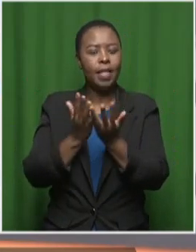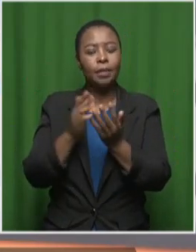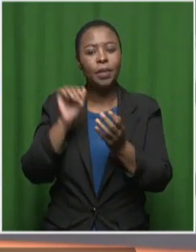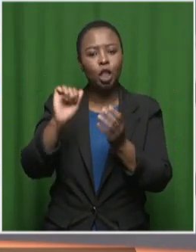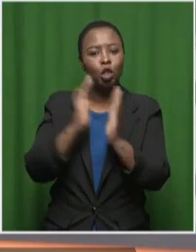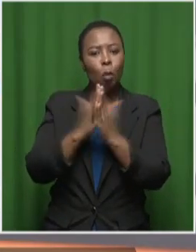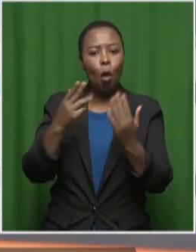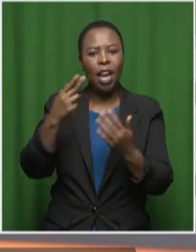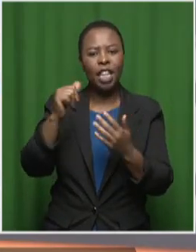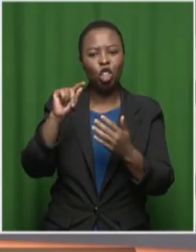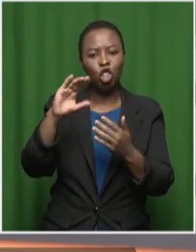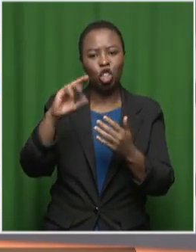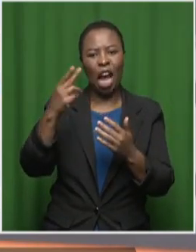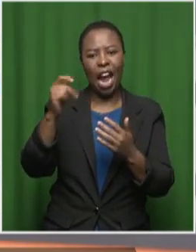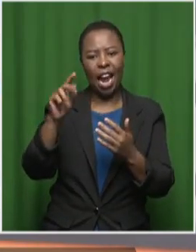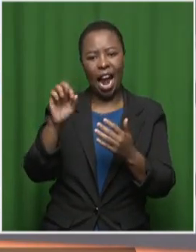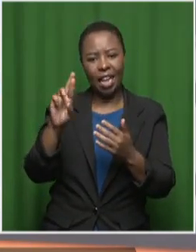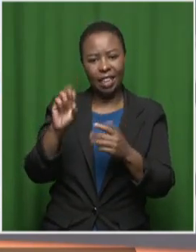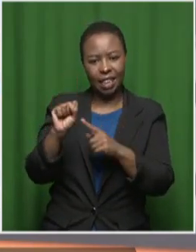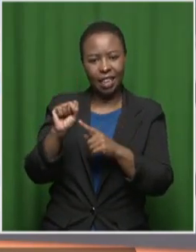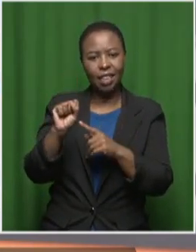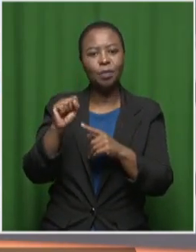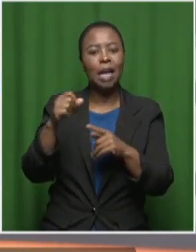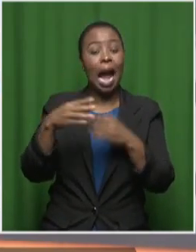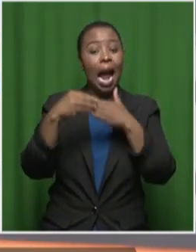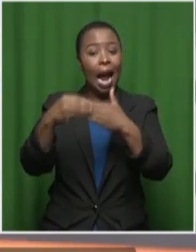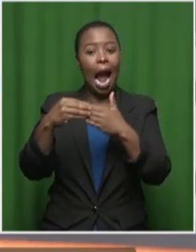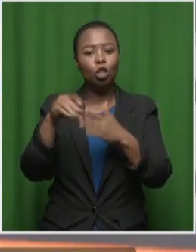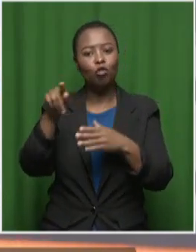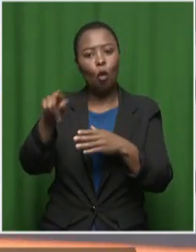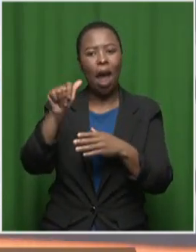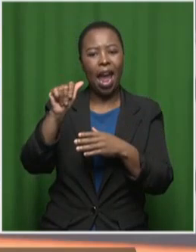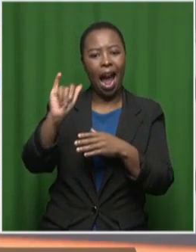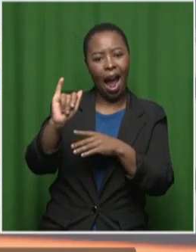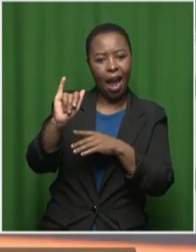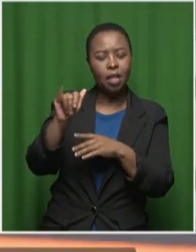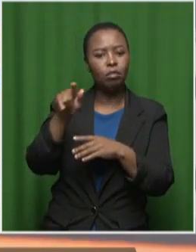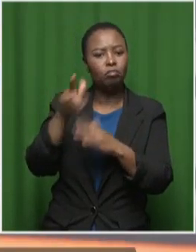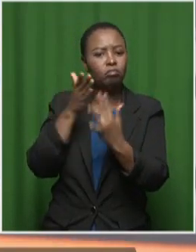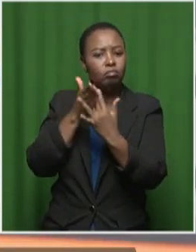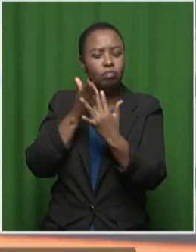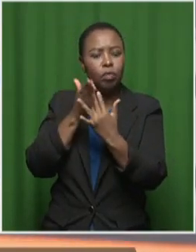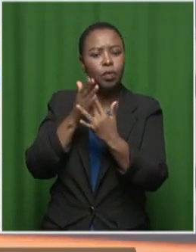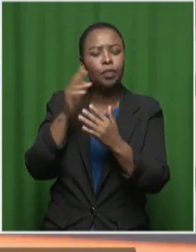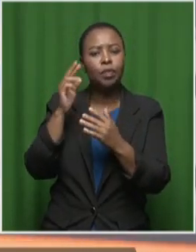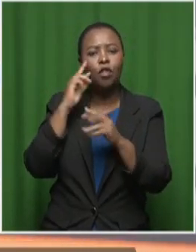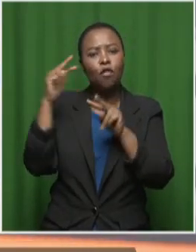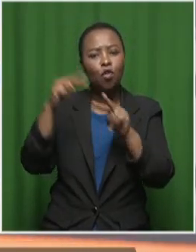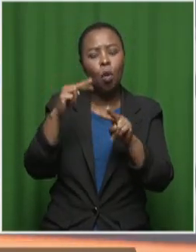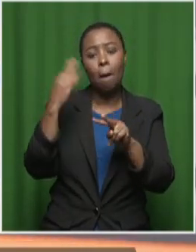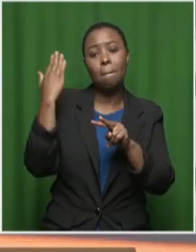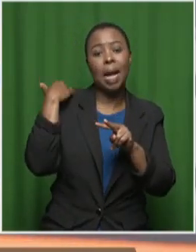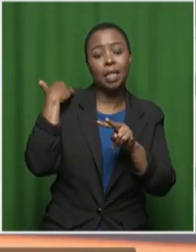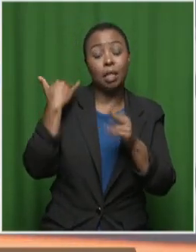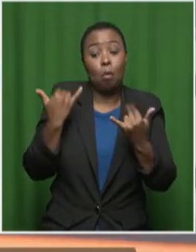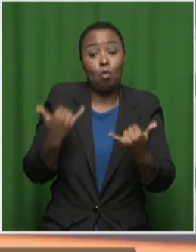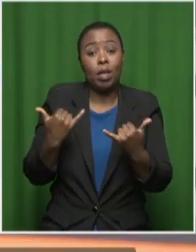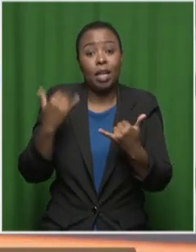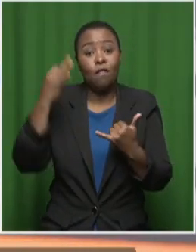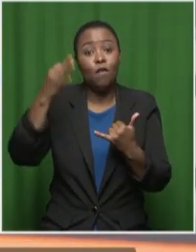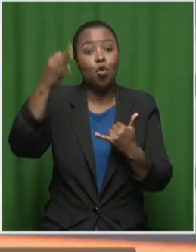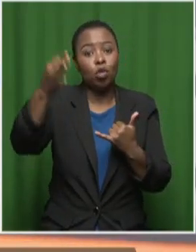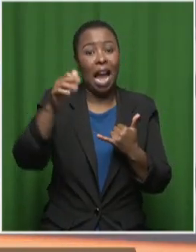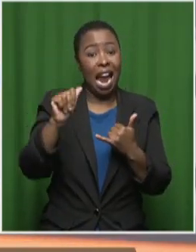Hitchhiker's Guide to AI, Arthur Goldstock offers an invaluable overview of the past, present and future of artificial